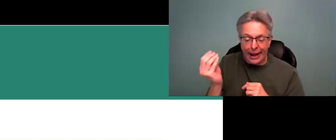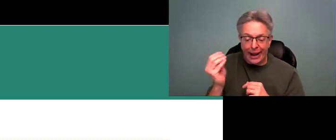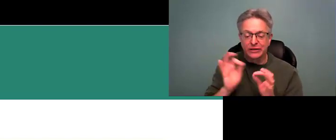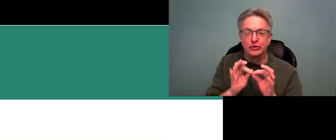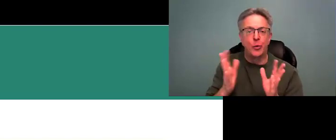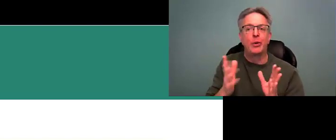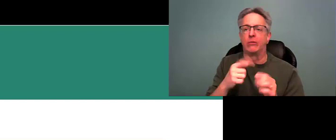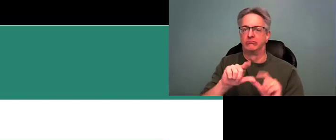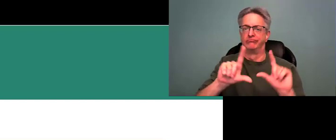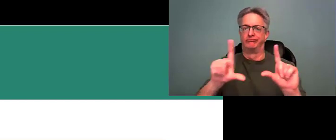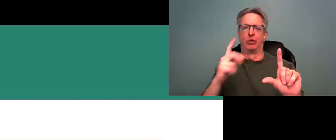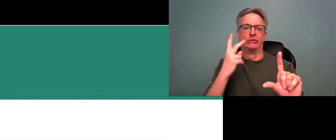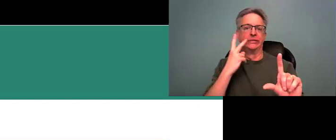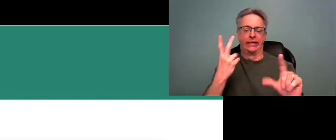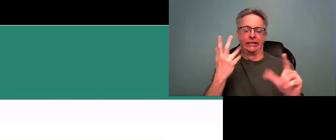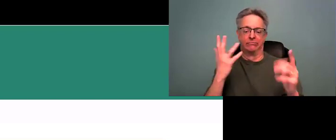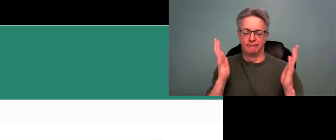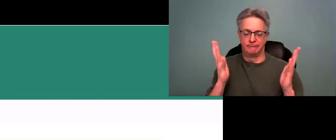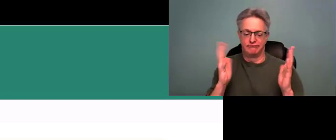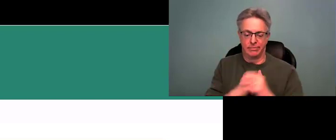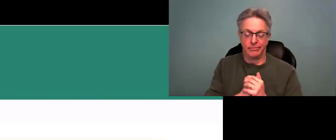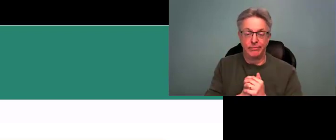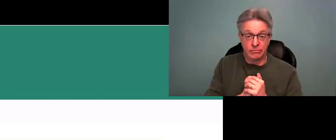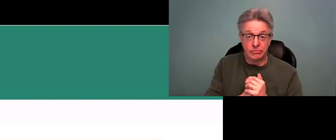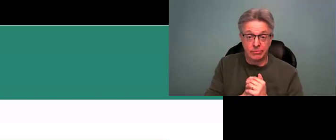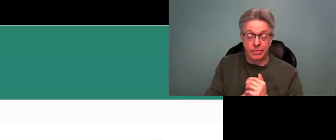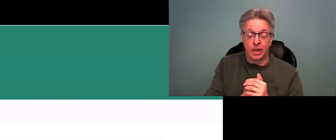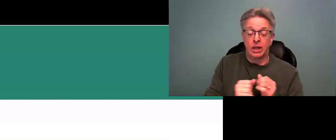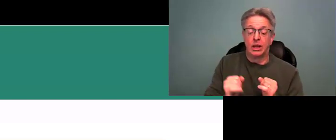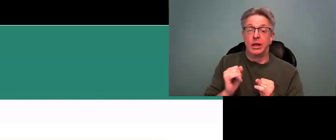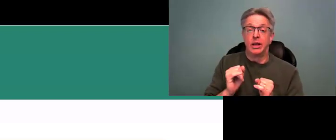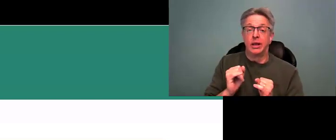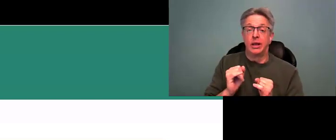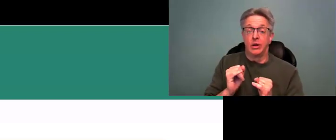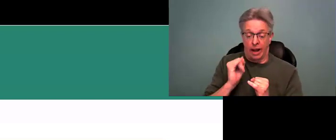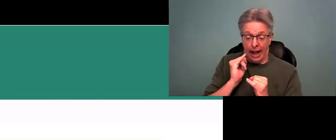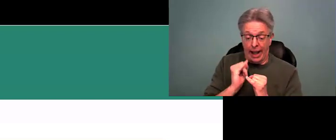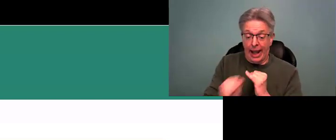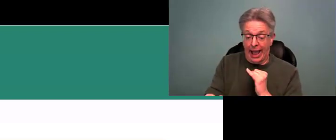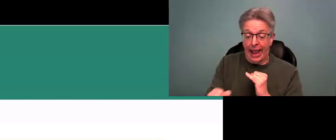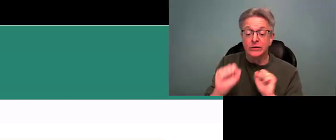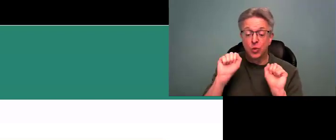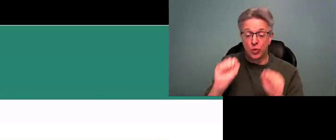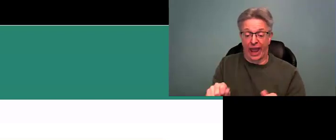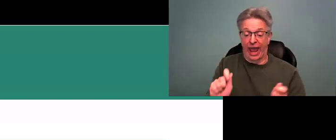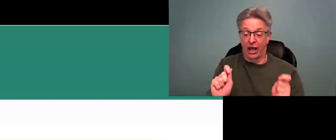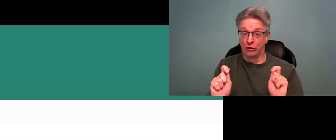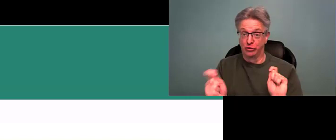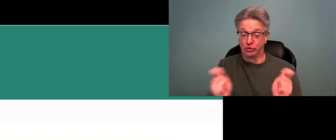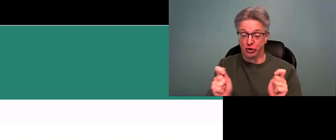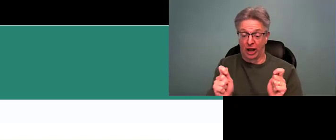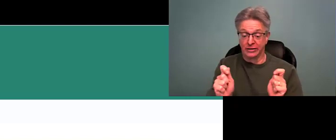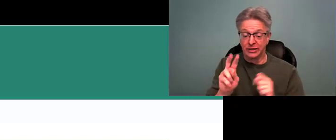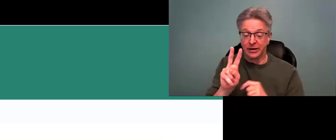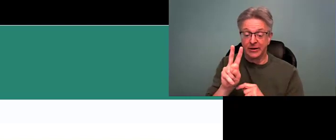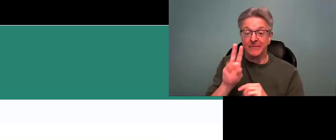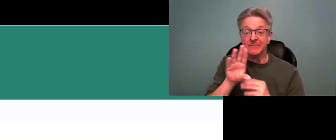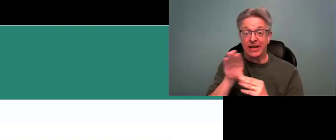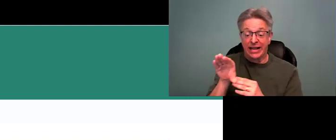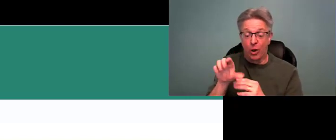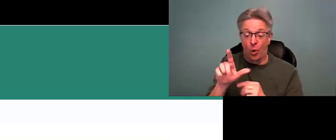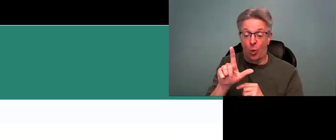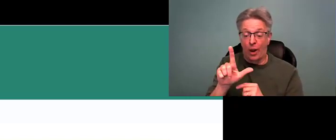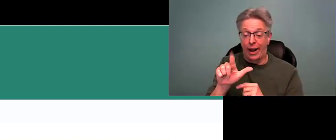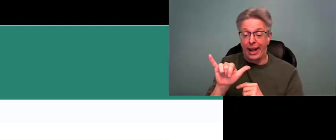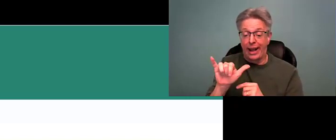So that only the presenter and the interpreter's videos are visible. And lastly, you can adjust